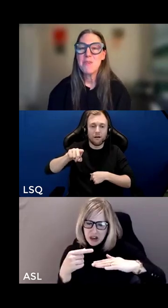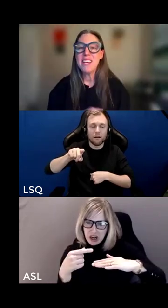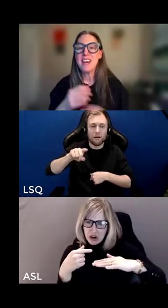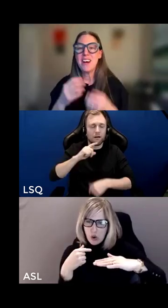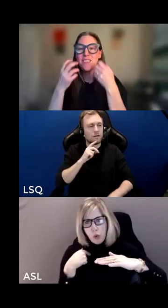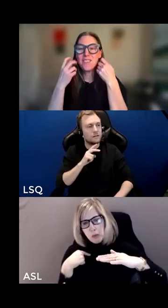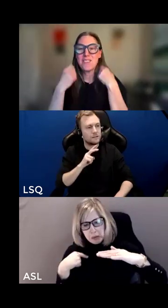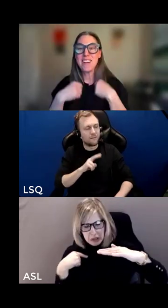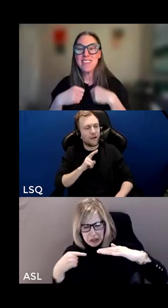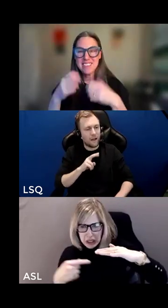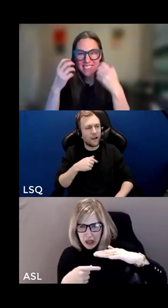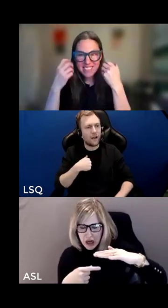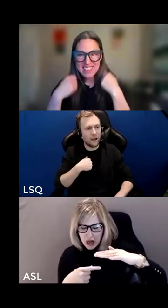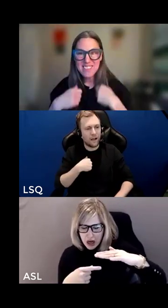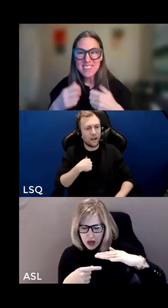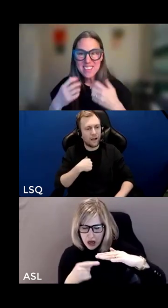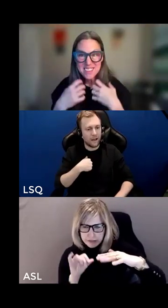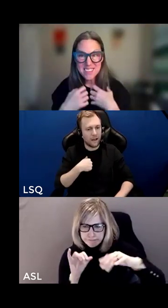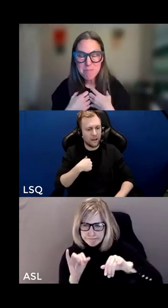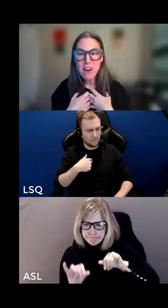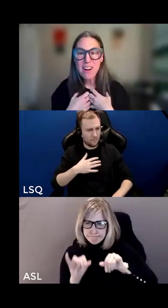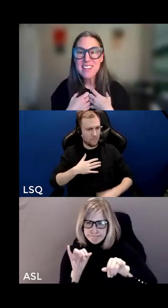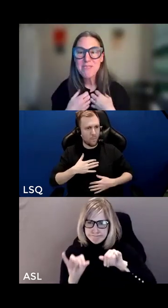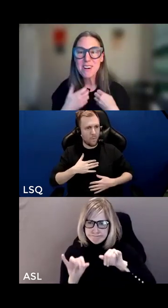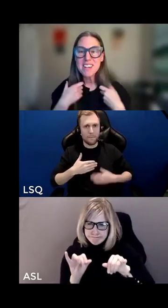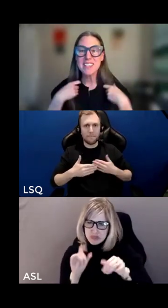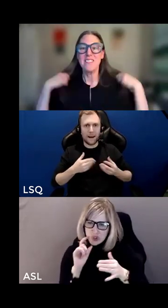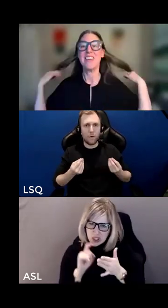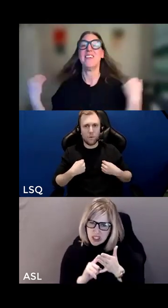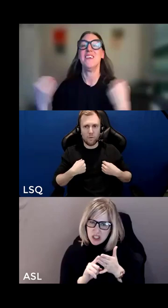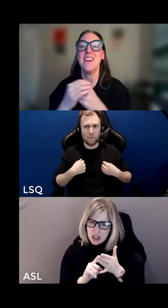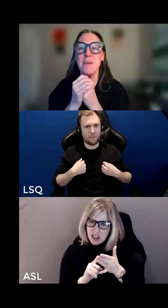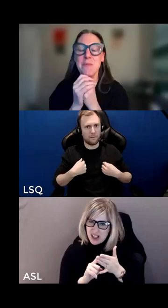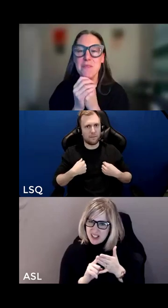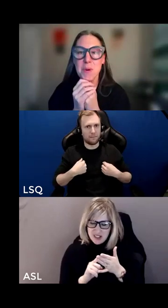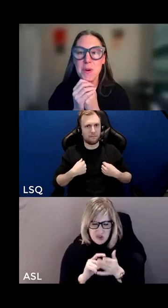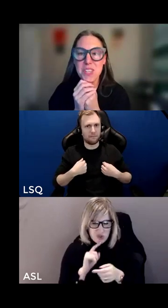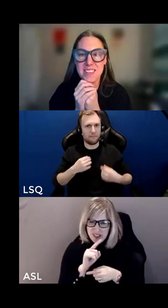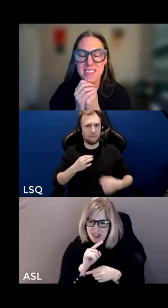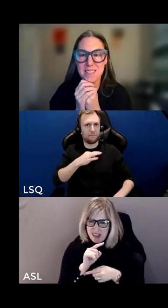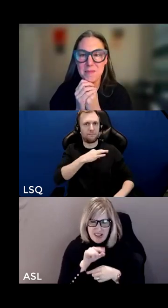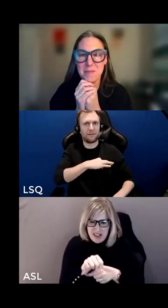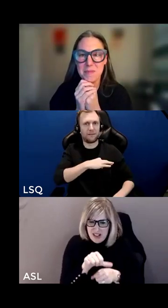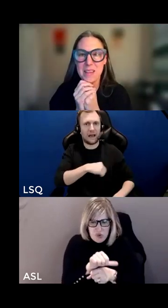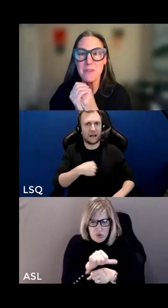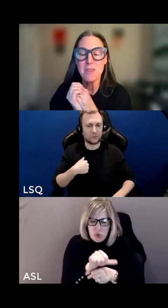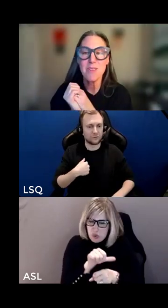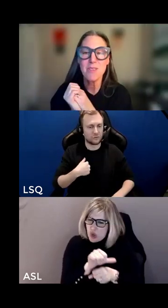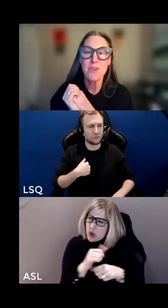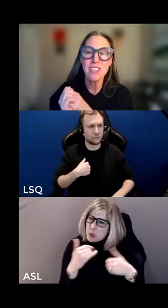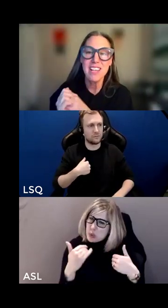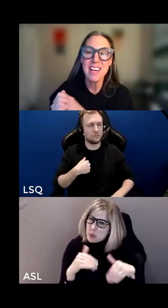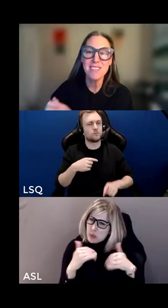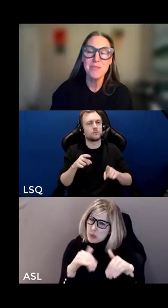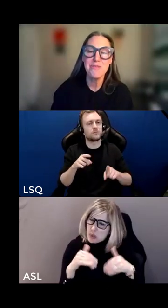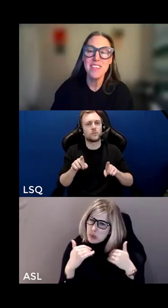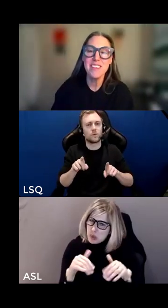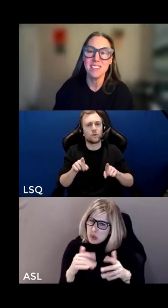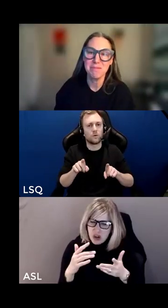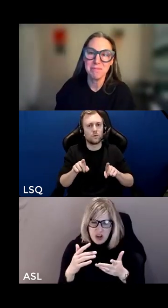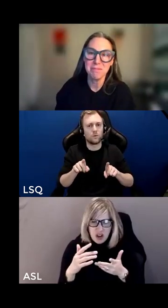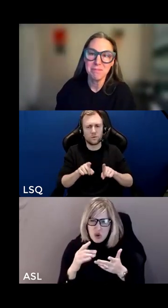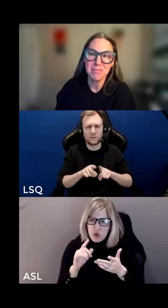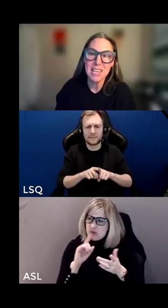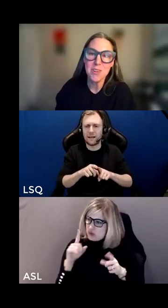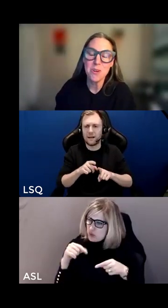that we are structured right this is embodied work and there are a number of emotions that we have been and socialized to